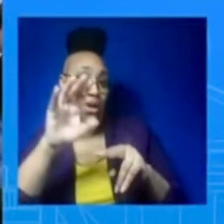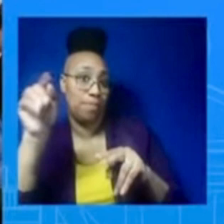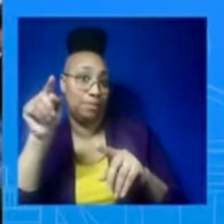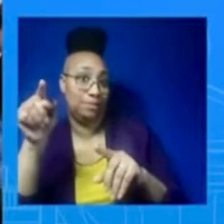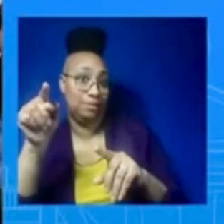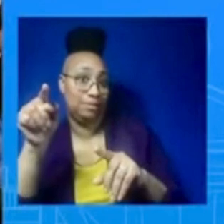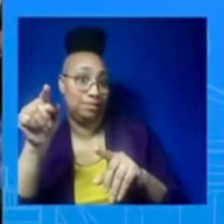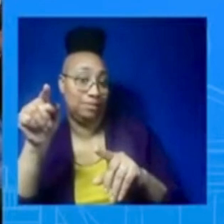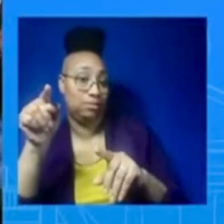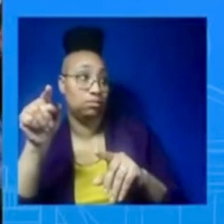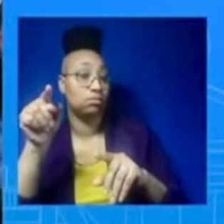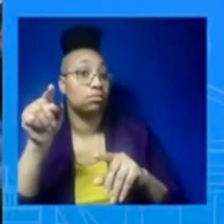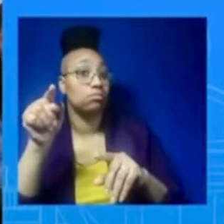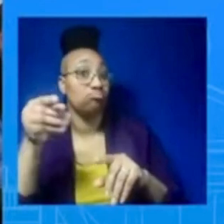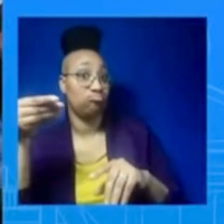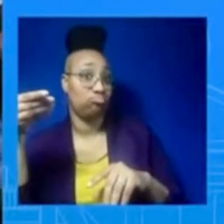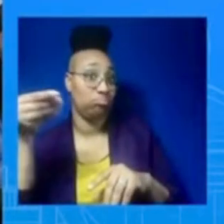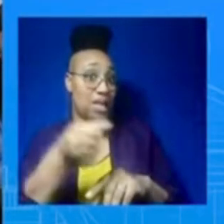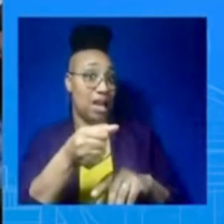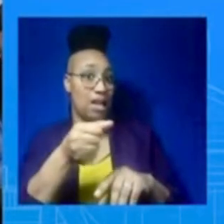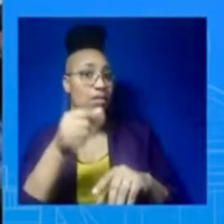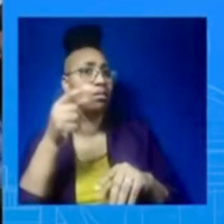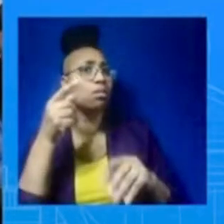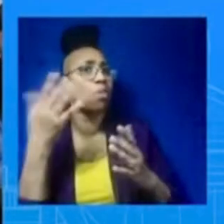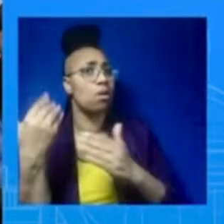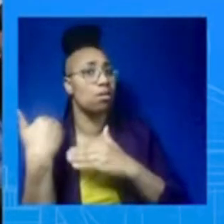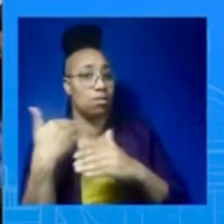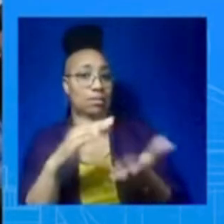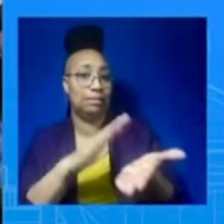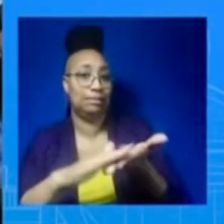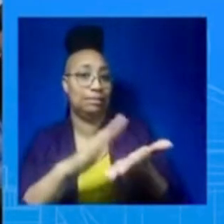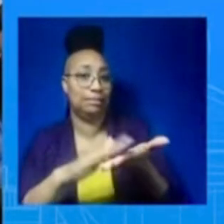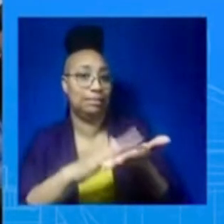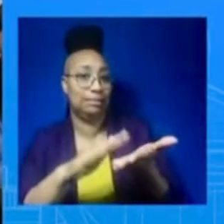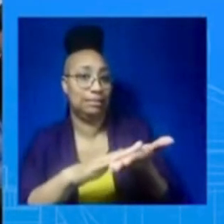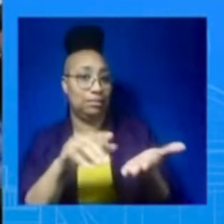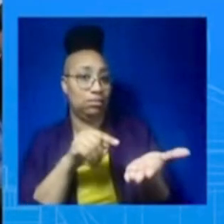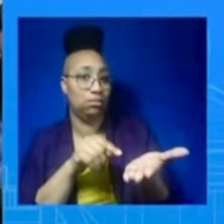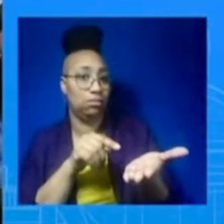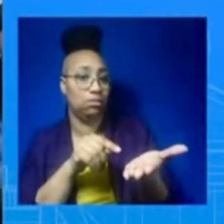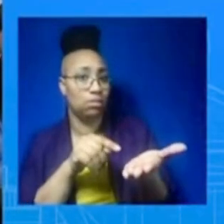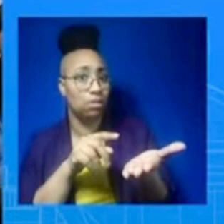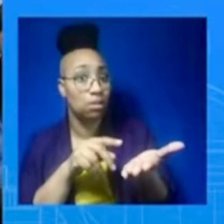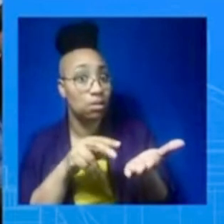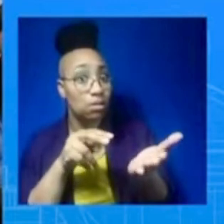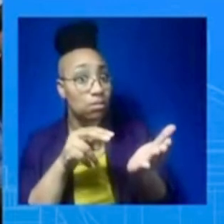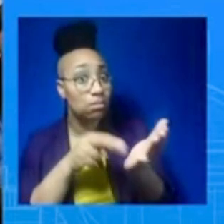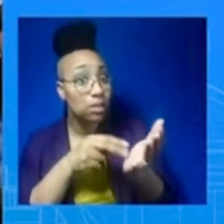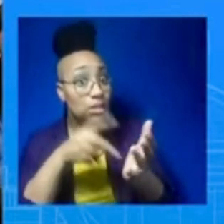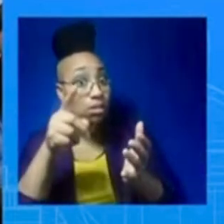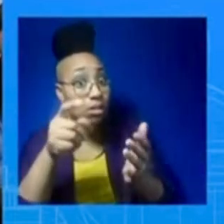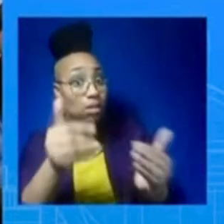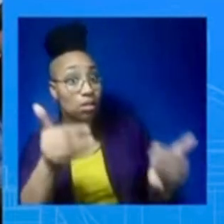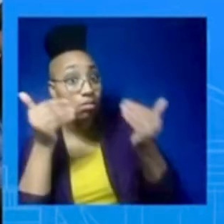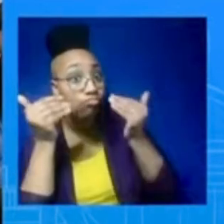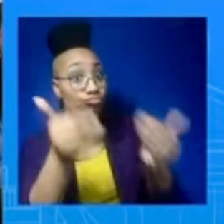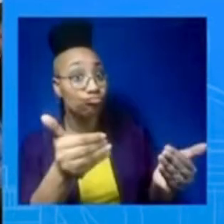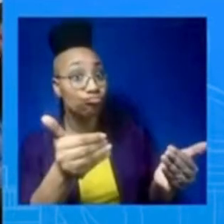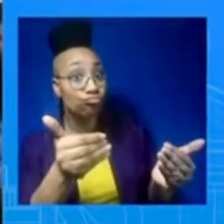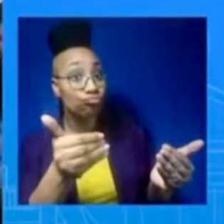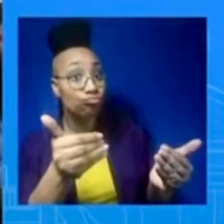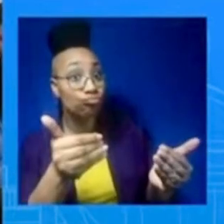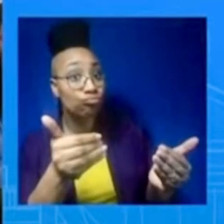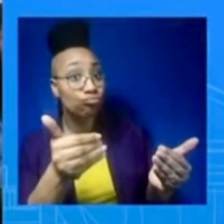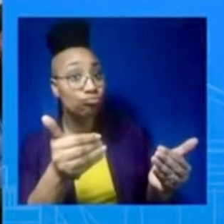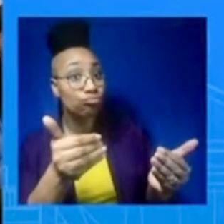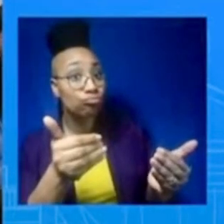issue a legally binding order to get reimbursed three times the amount. I'm wondering if that was just like a warning or if there has